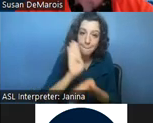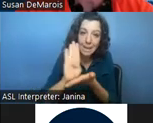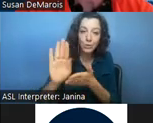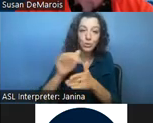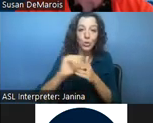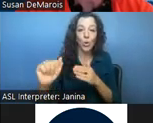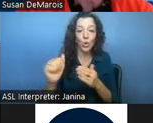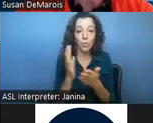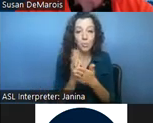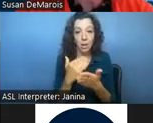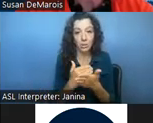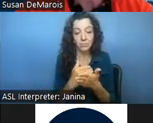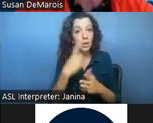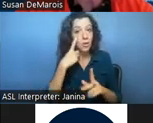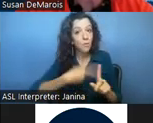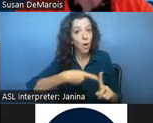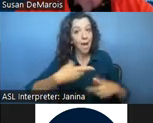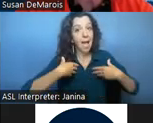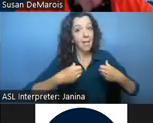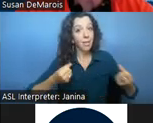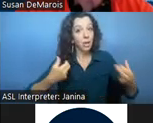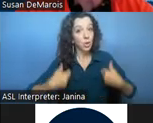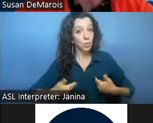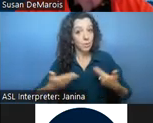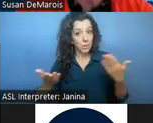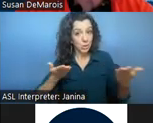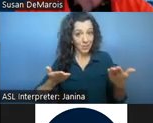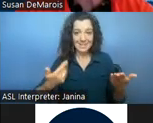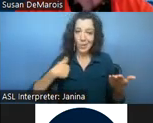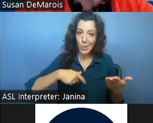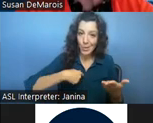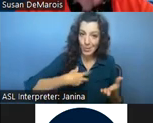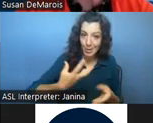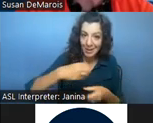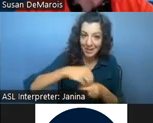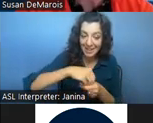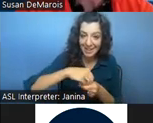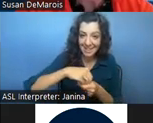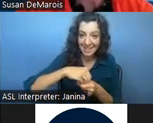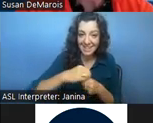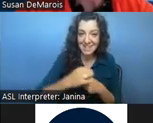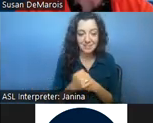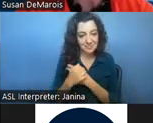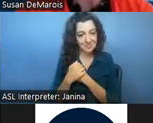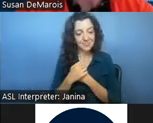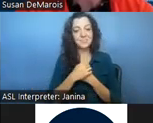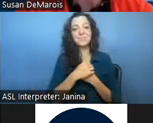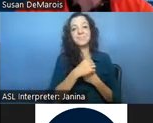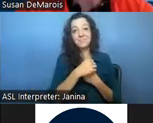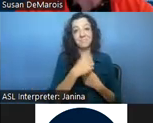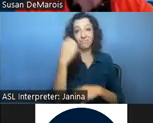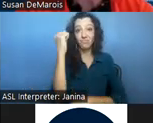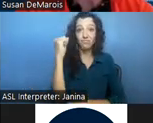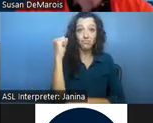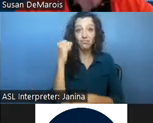in the health and human services space um that we work um most often in um a record